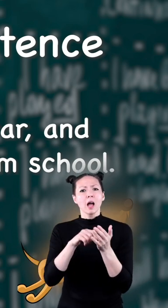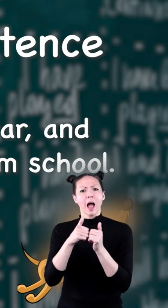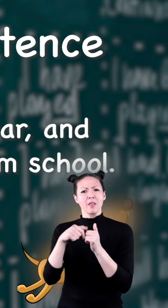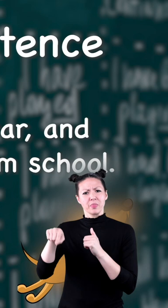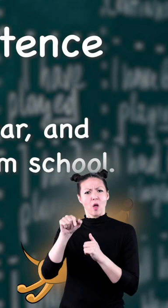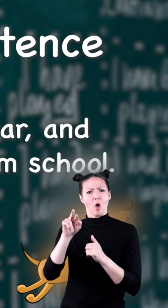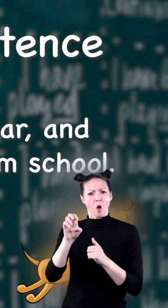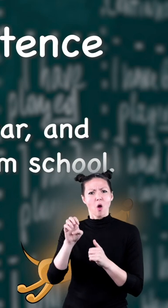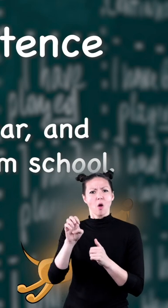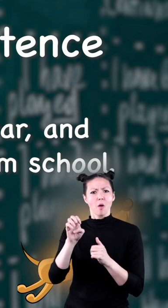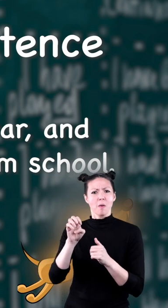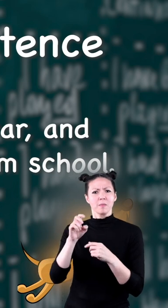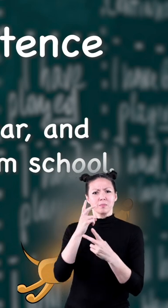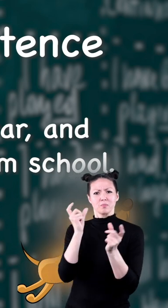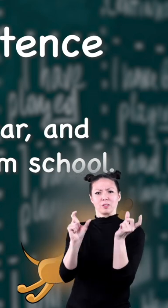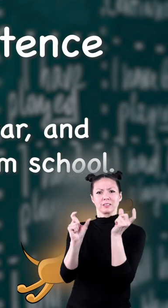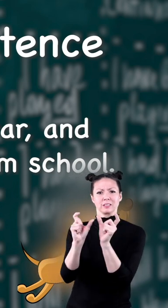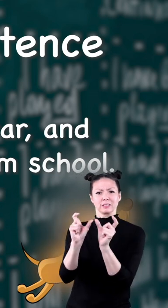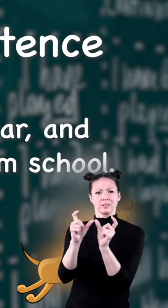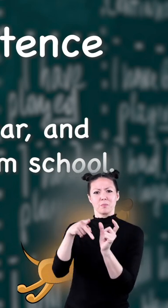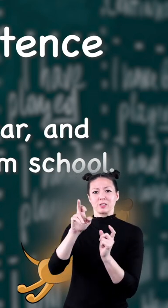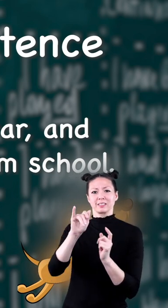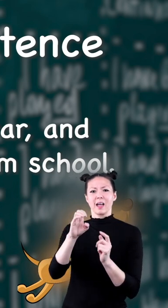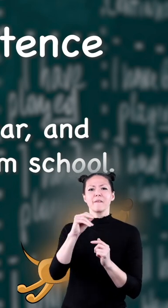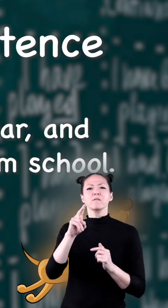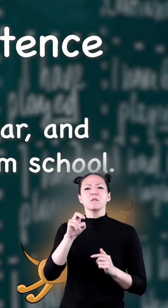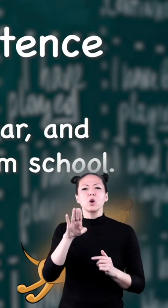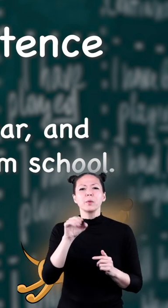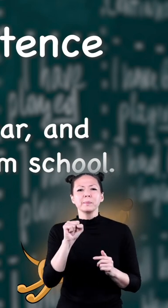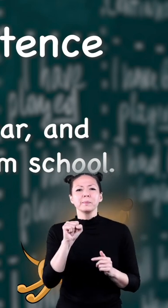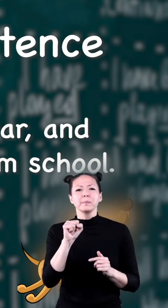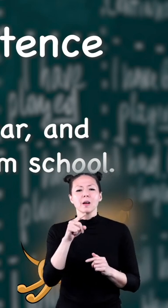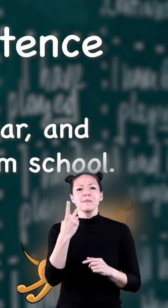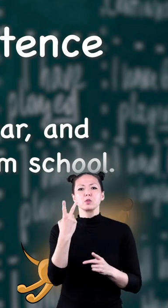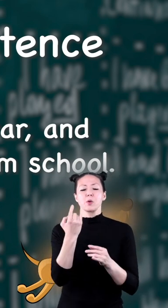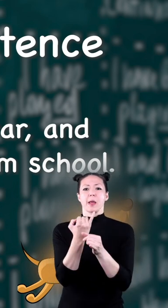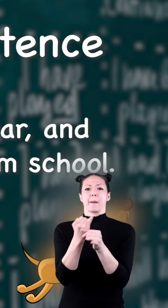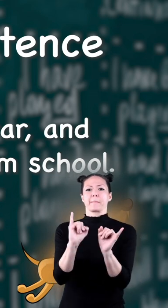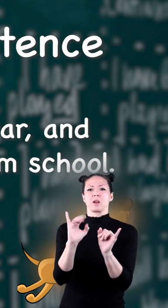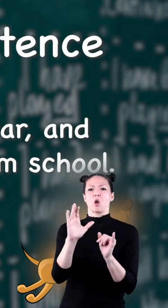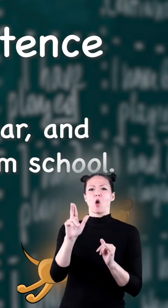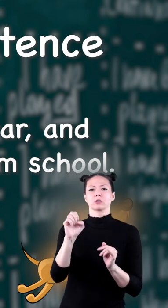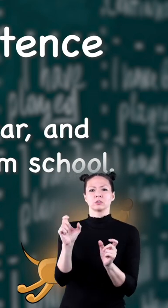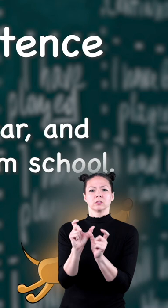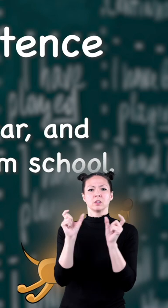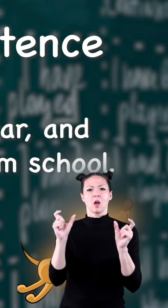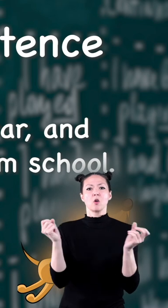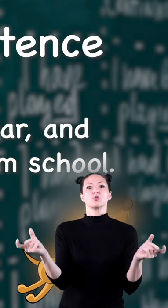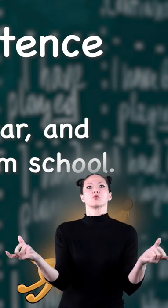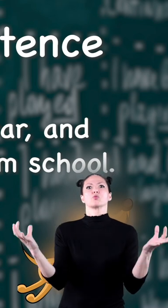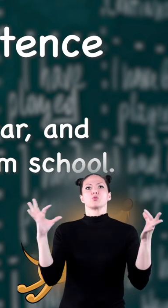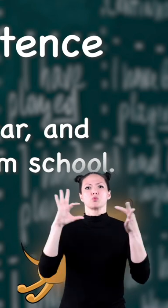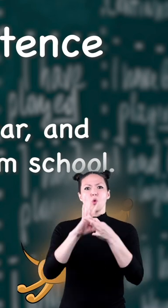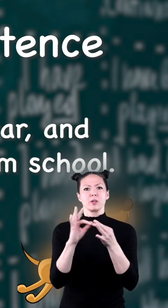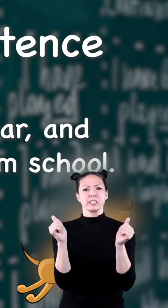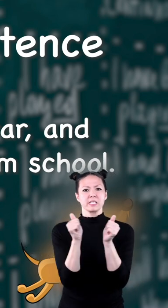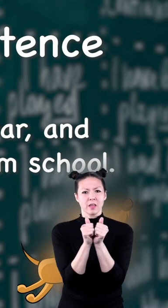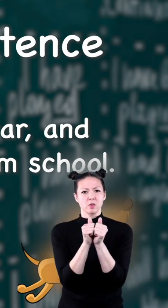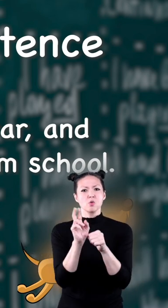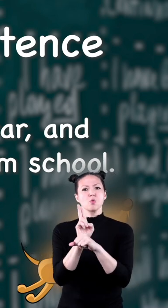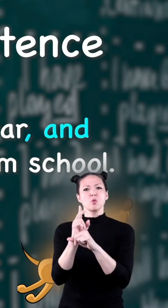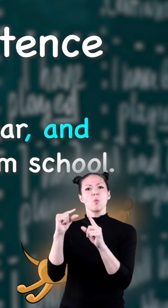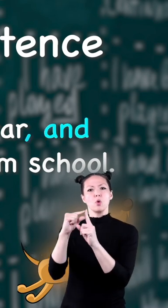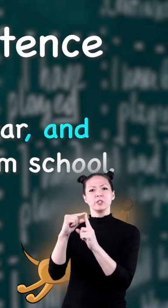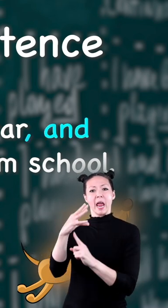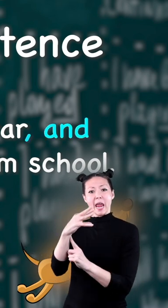there are two subjects and two predicates or verbs the two independent clauses are joined together using